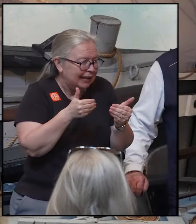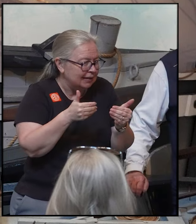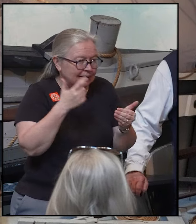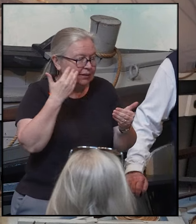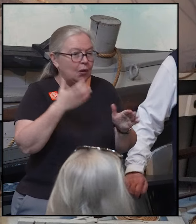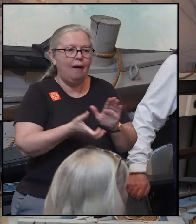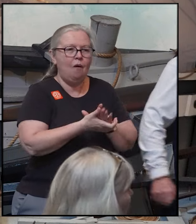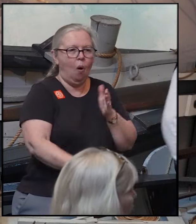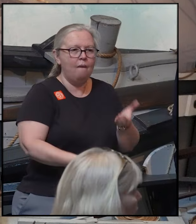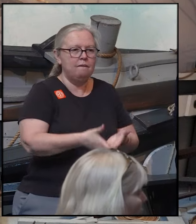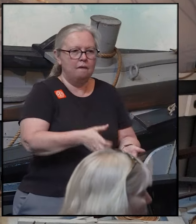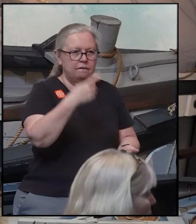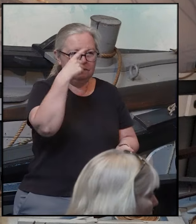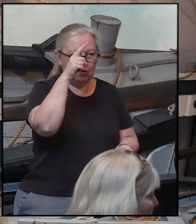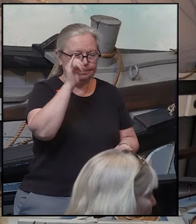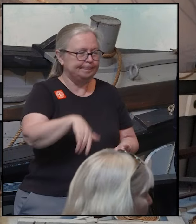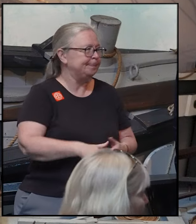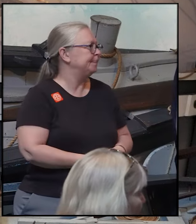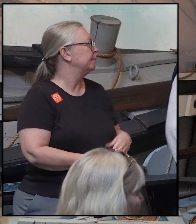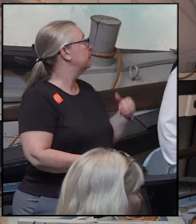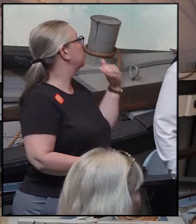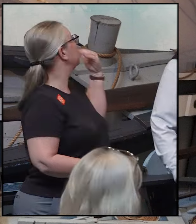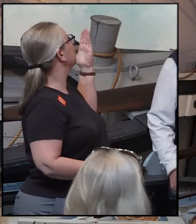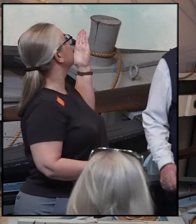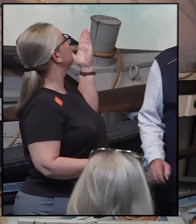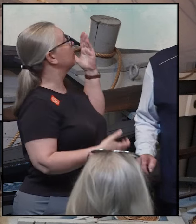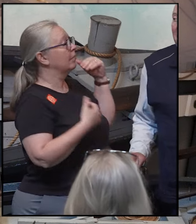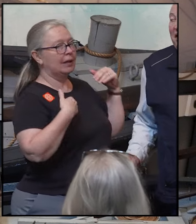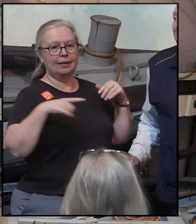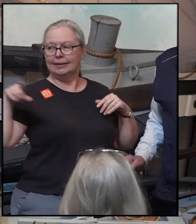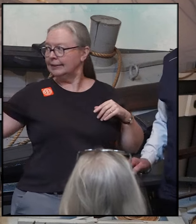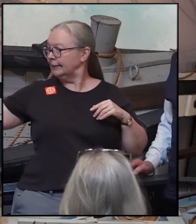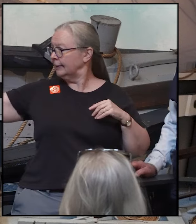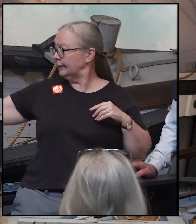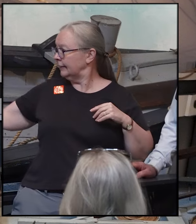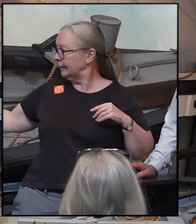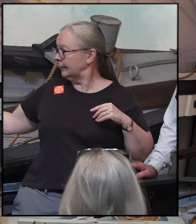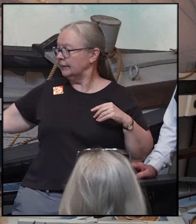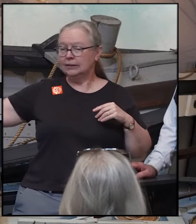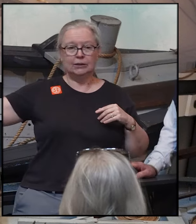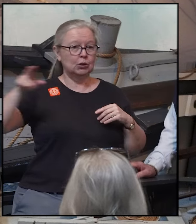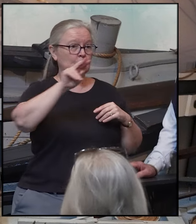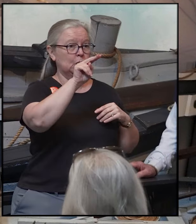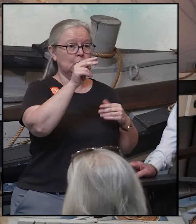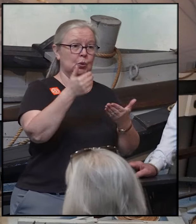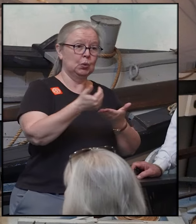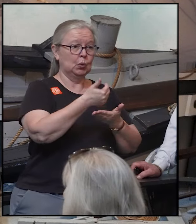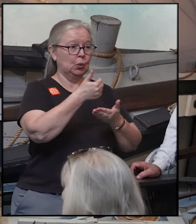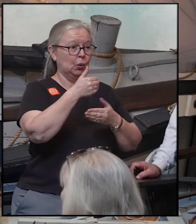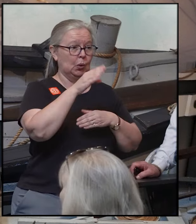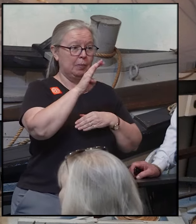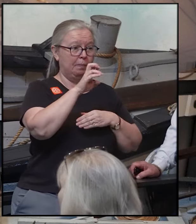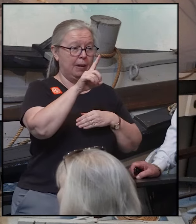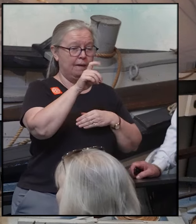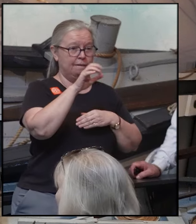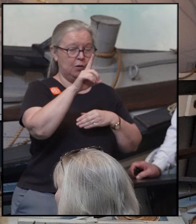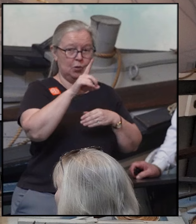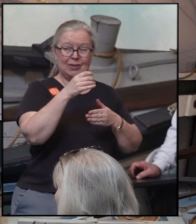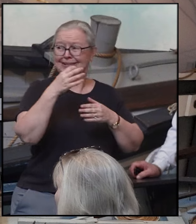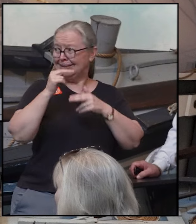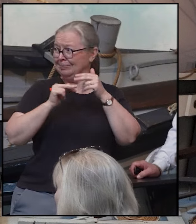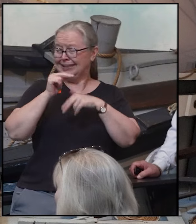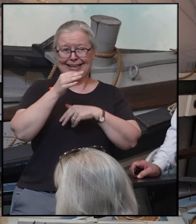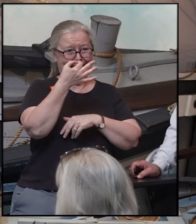kill it. Let's take a look at our whale boat. This is a New Bedford whale boat built in 1900.